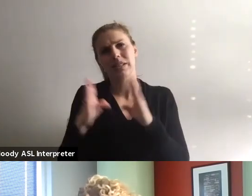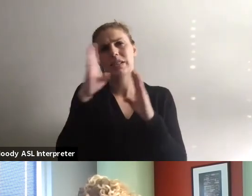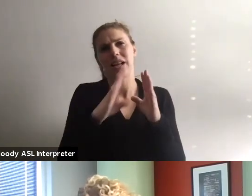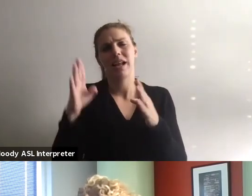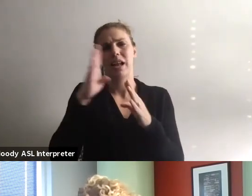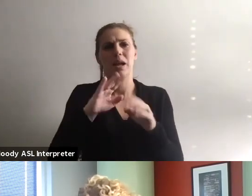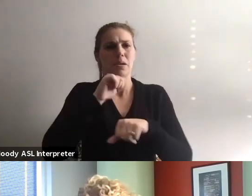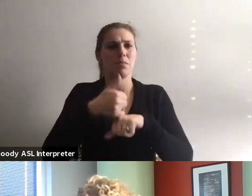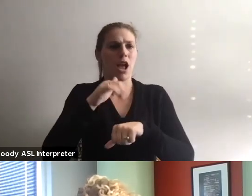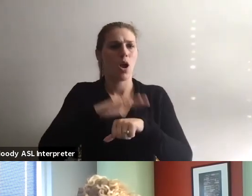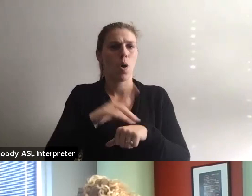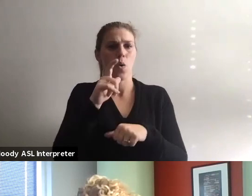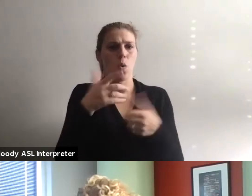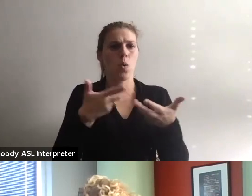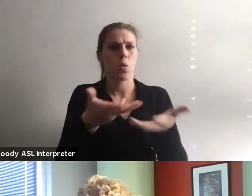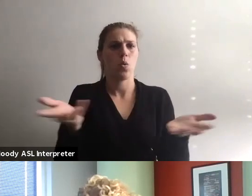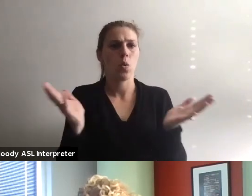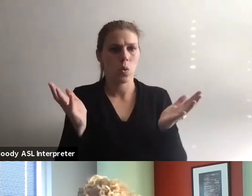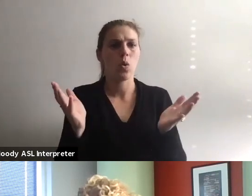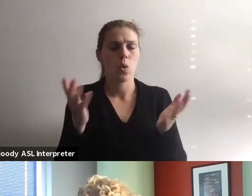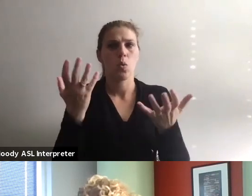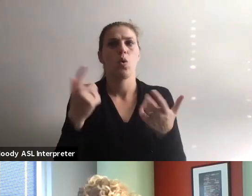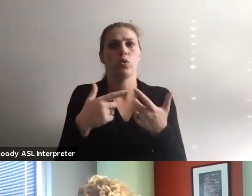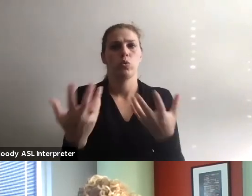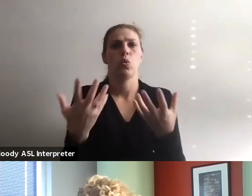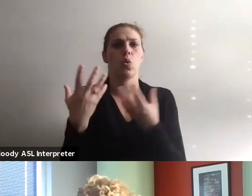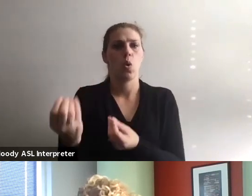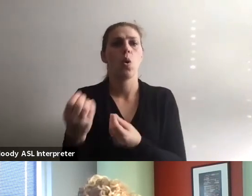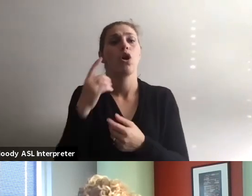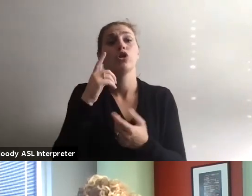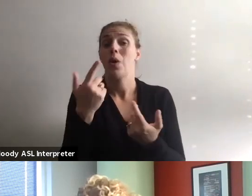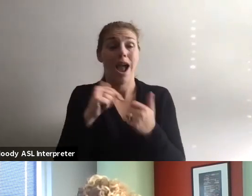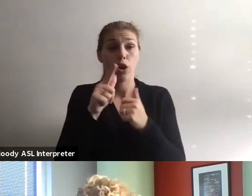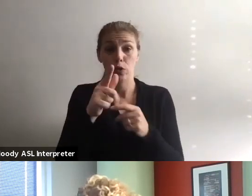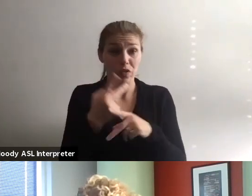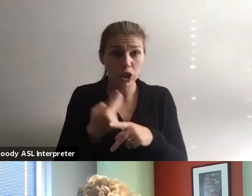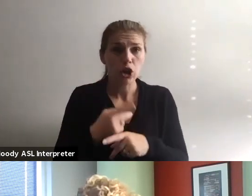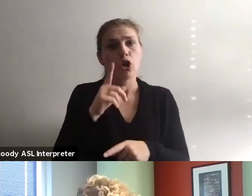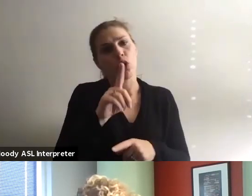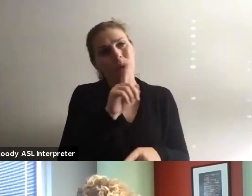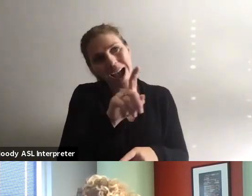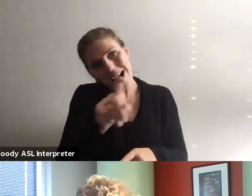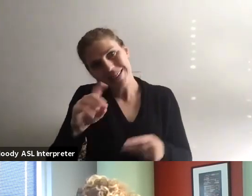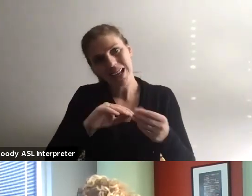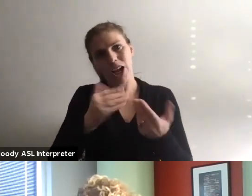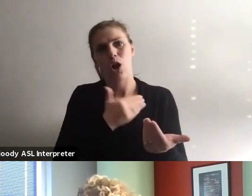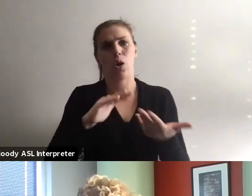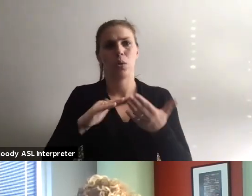to look into and figuring out. And the best way to do it is asking questions, uh, for people in the community.